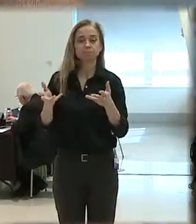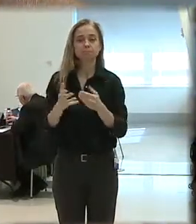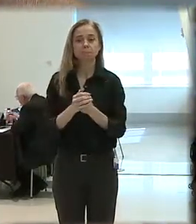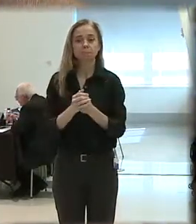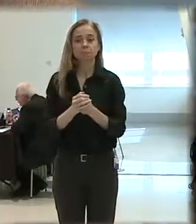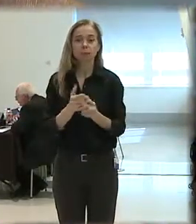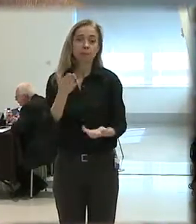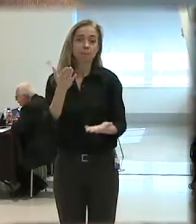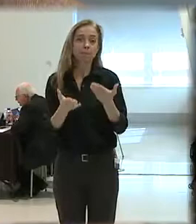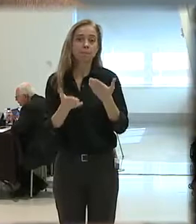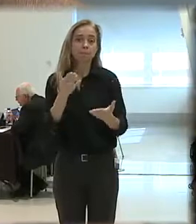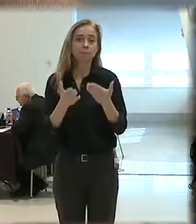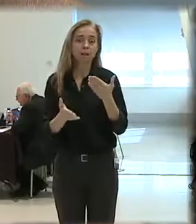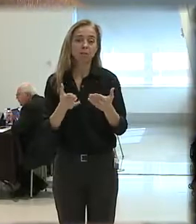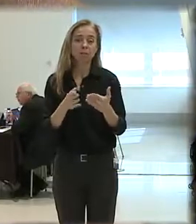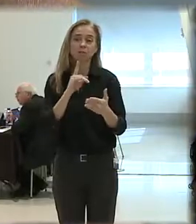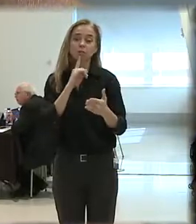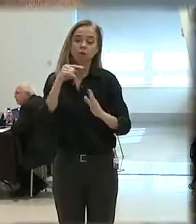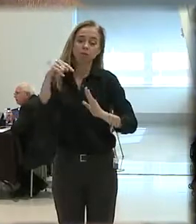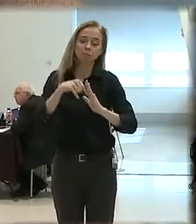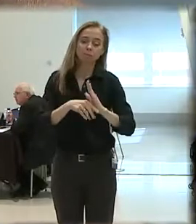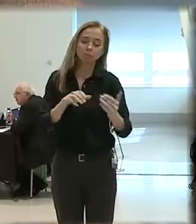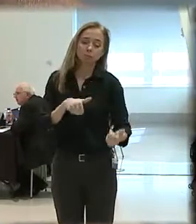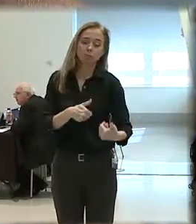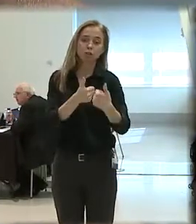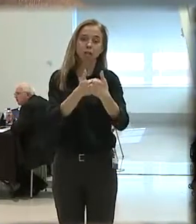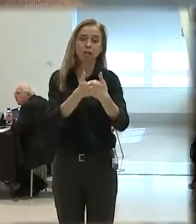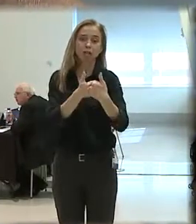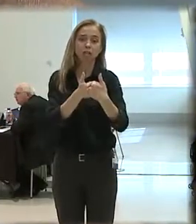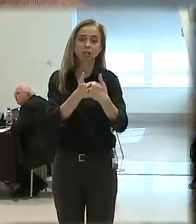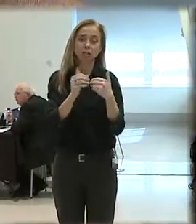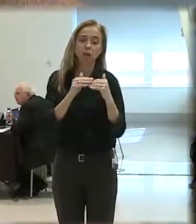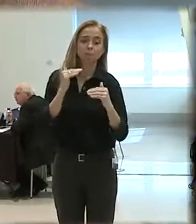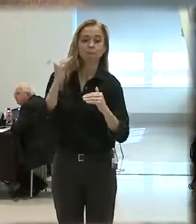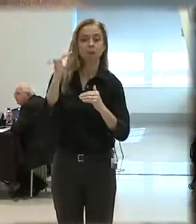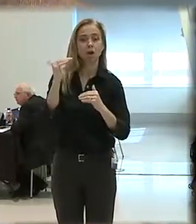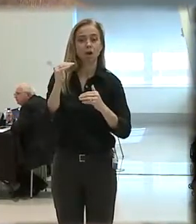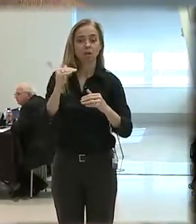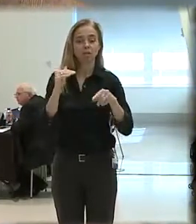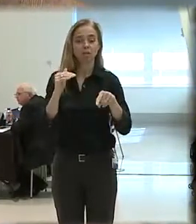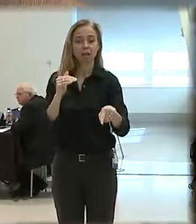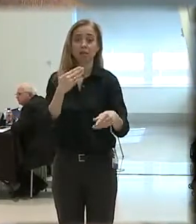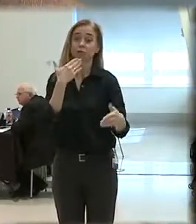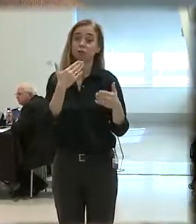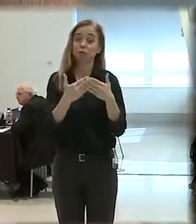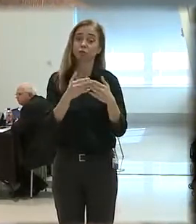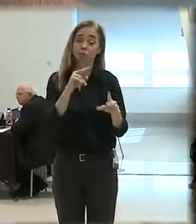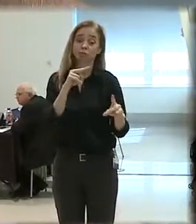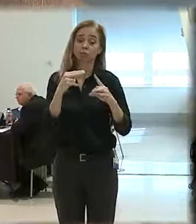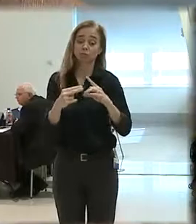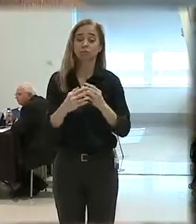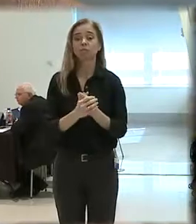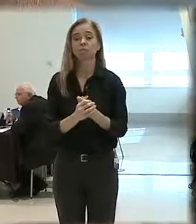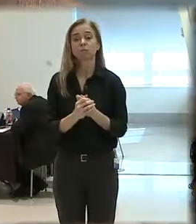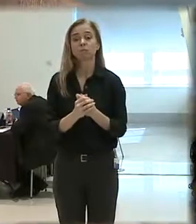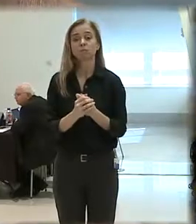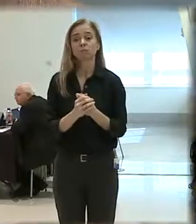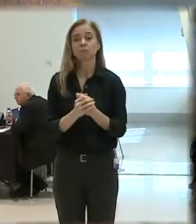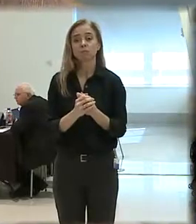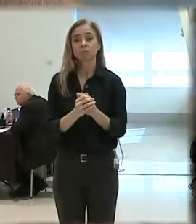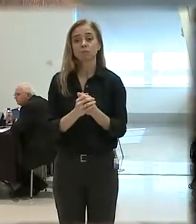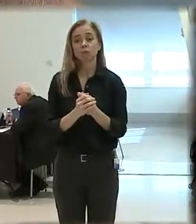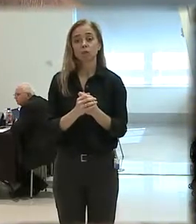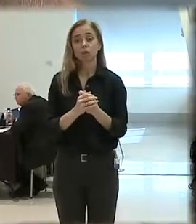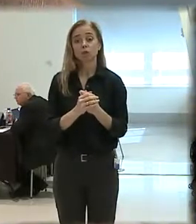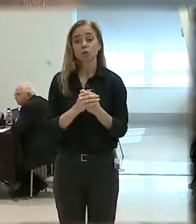maybe this is a systemic challenge that we need to look at as beyond that as well, and I think that's a good insight. Through this process over the